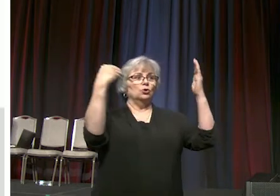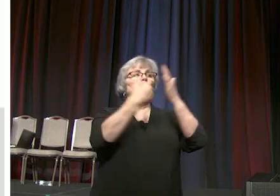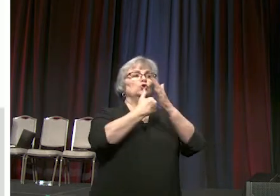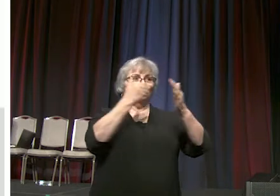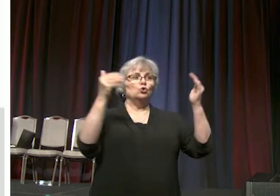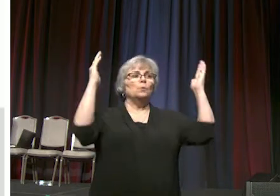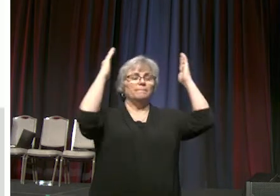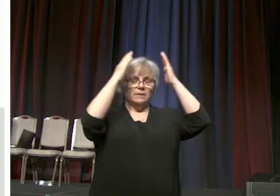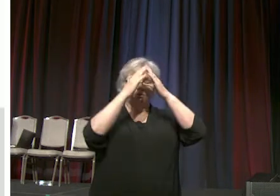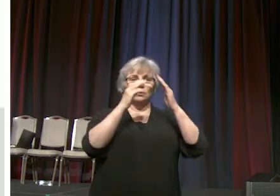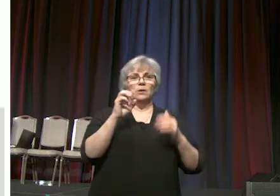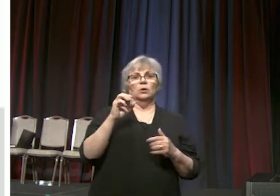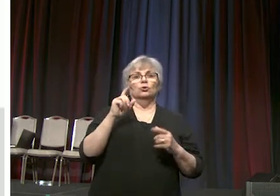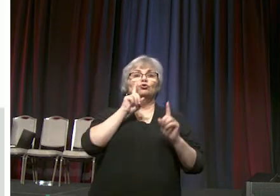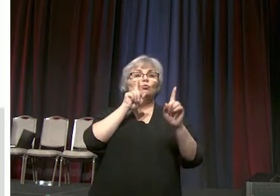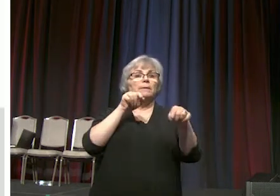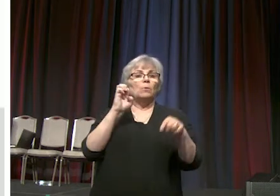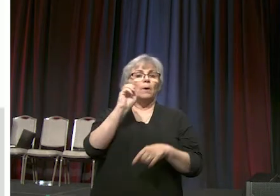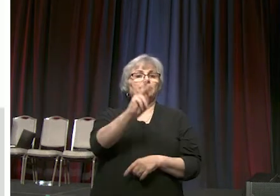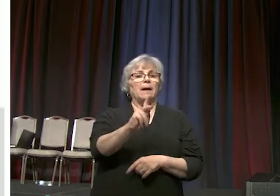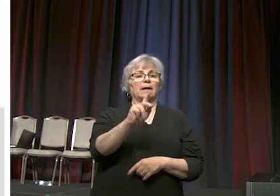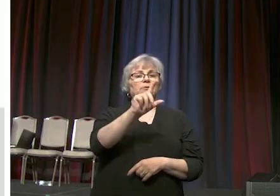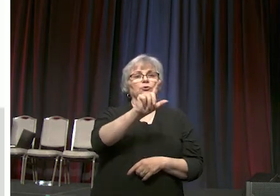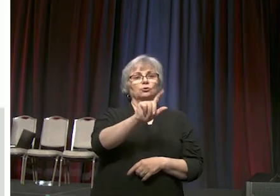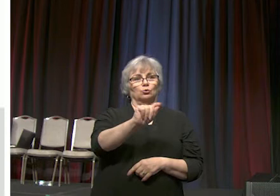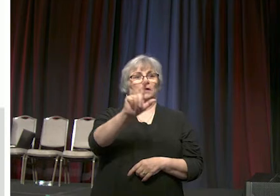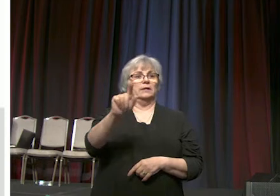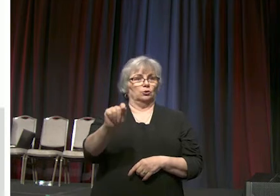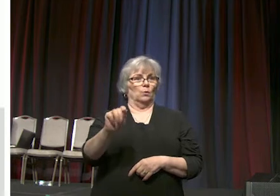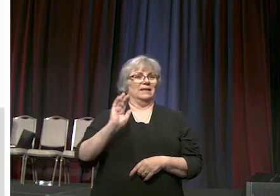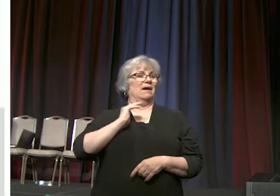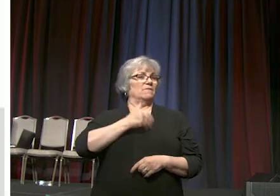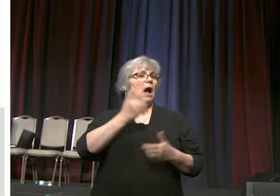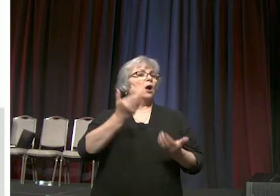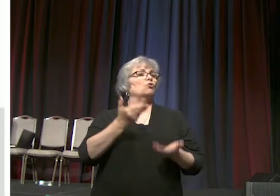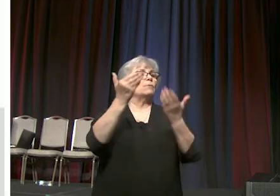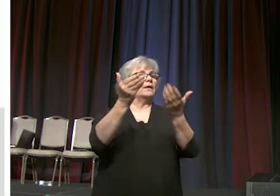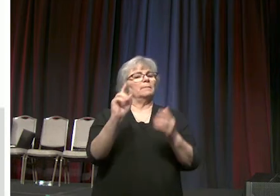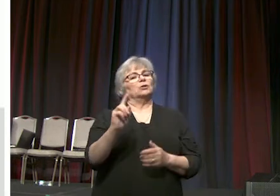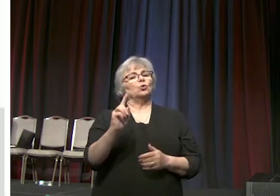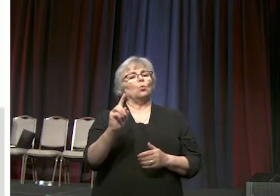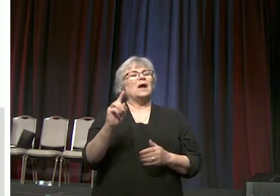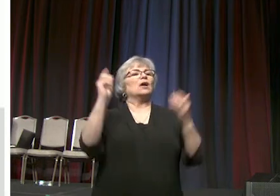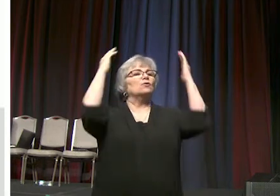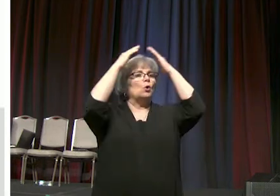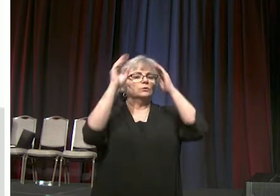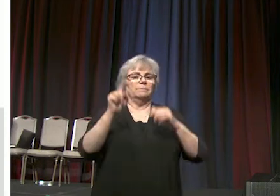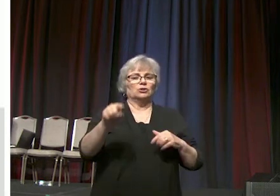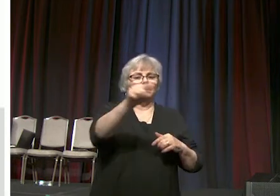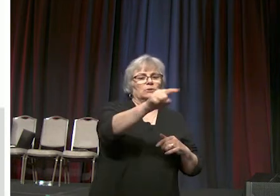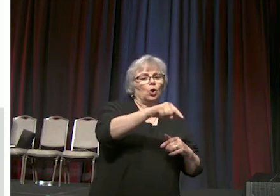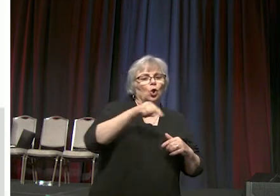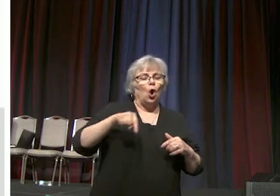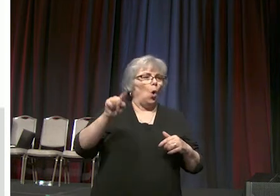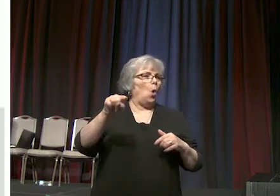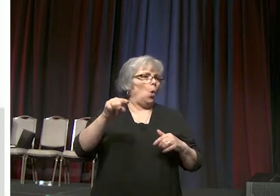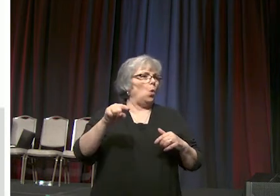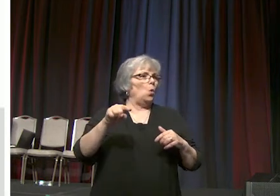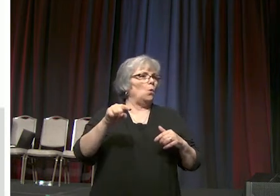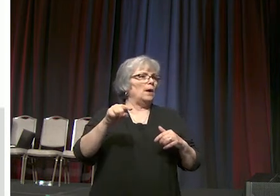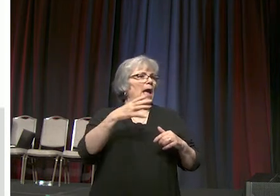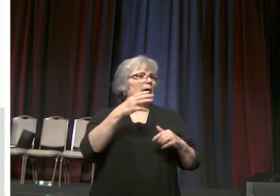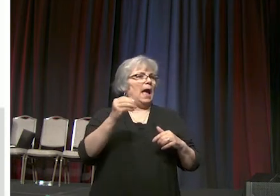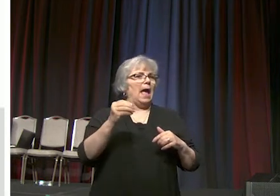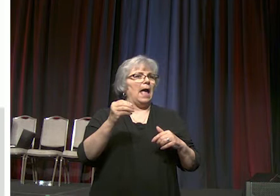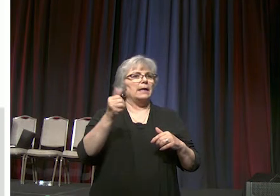report back to the 2020 general conference about recommendation about where those bishops would go and any attendant